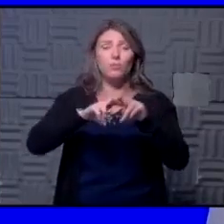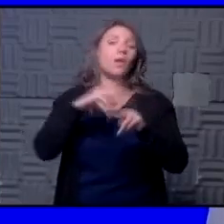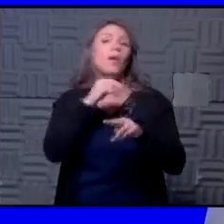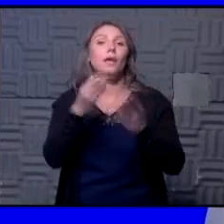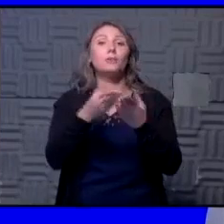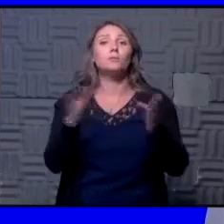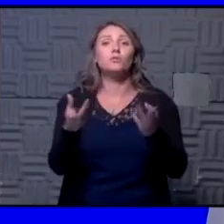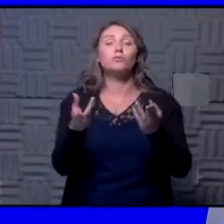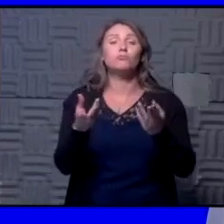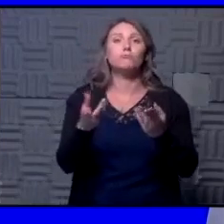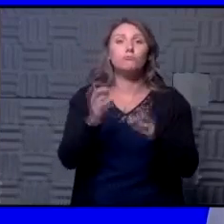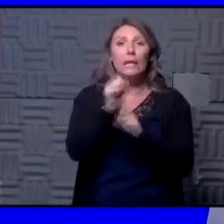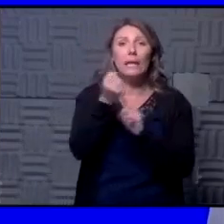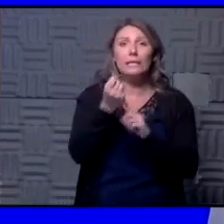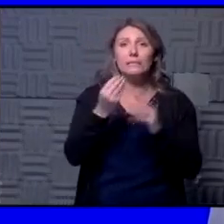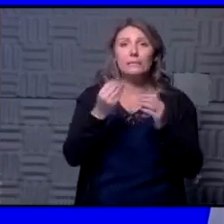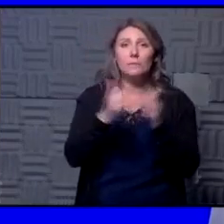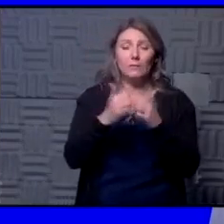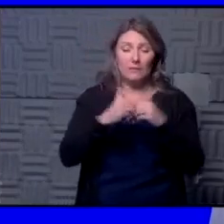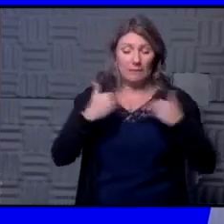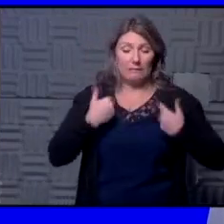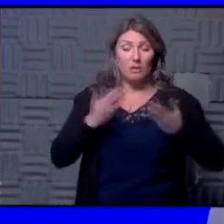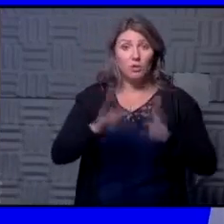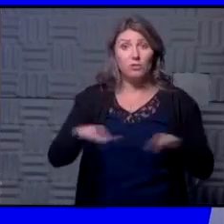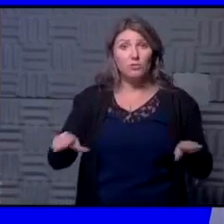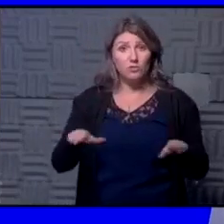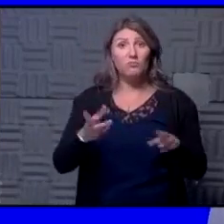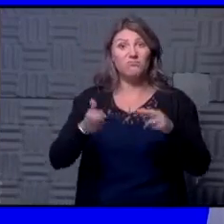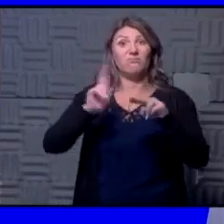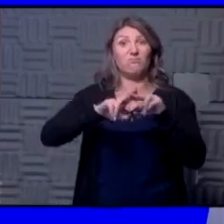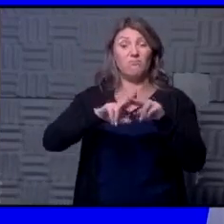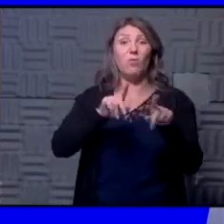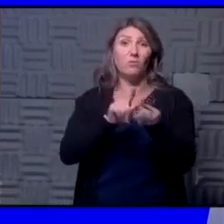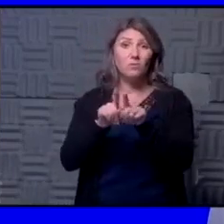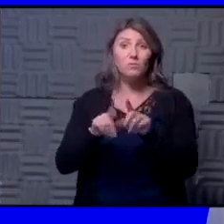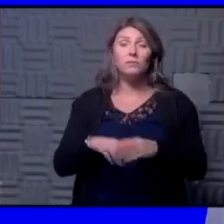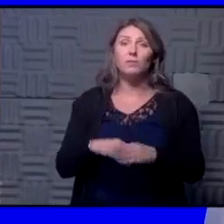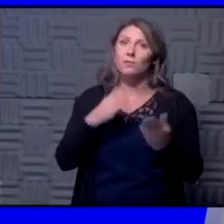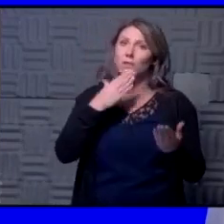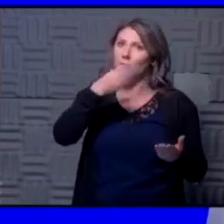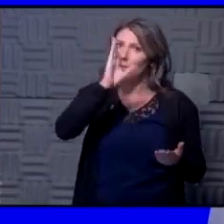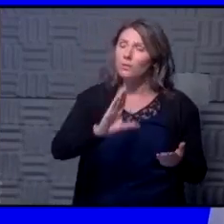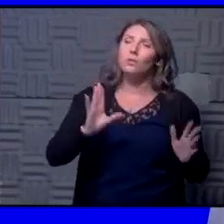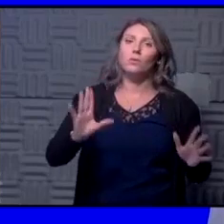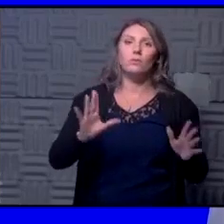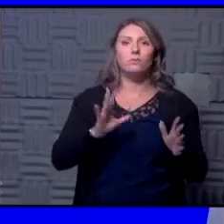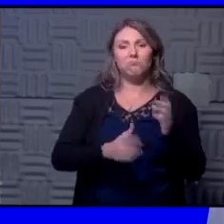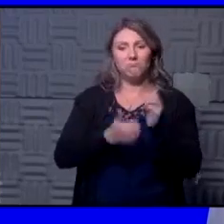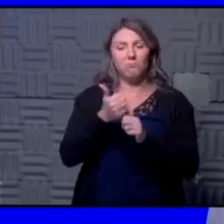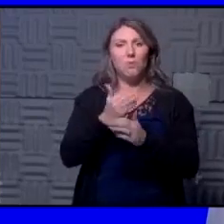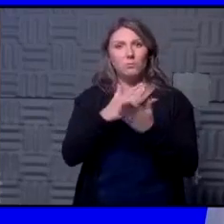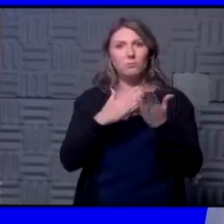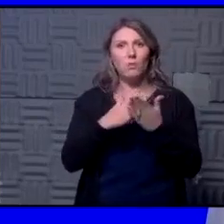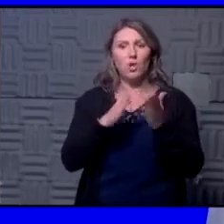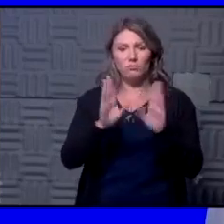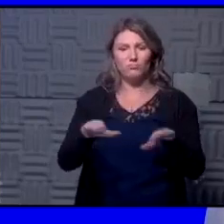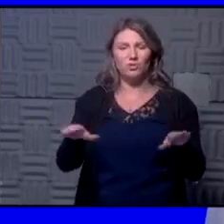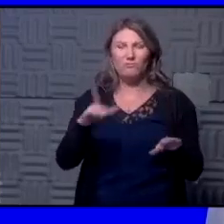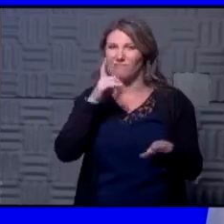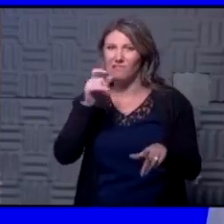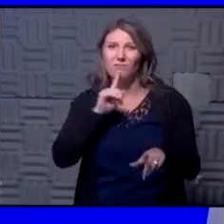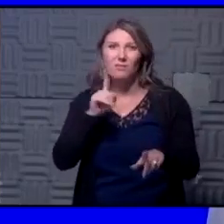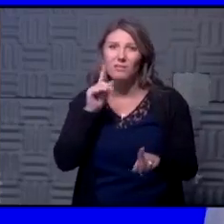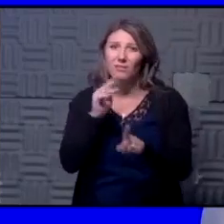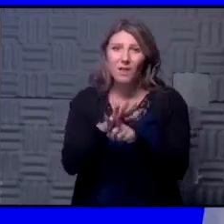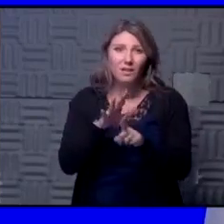general cases in younger children are on the rise too and while you know thank the lord for the most part children are really not